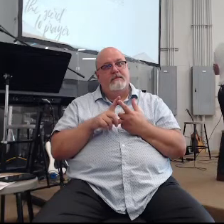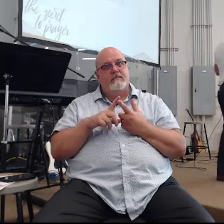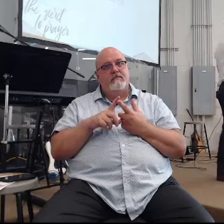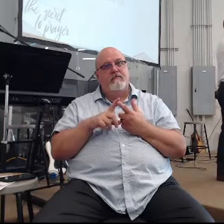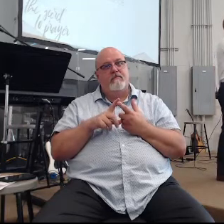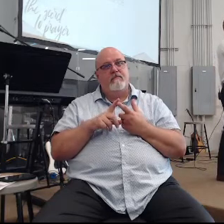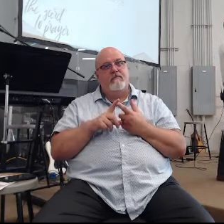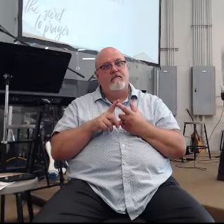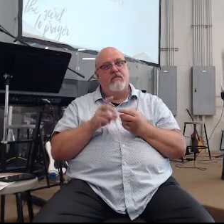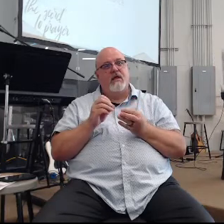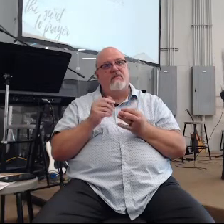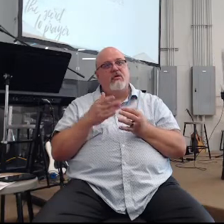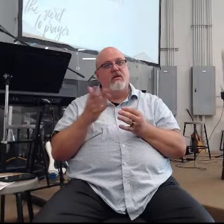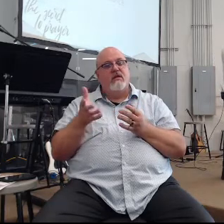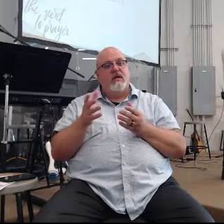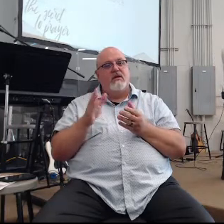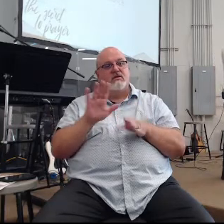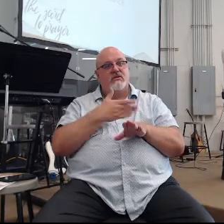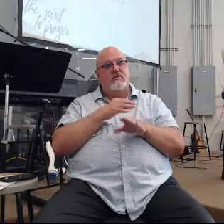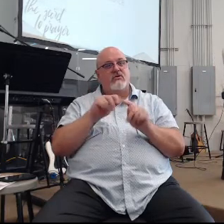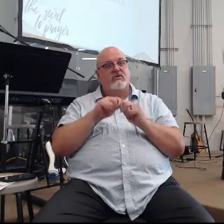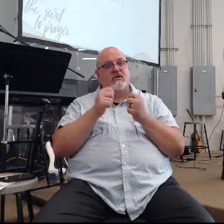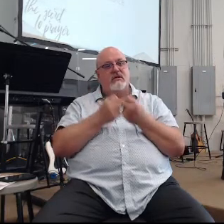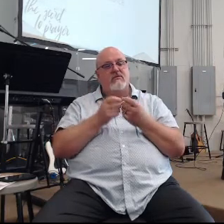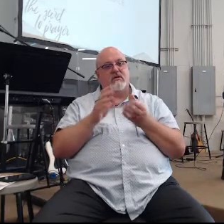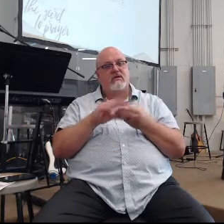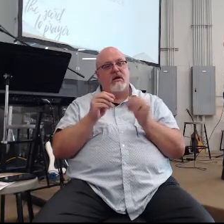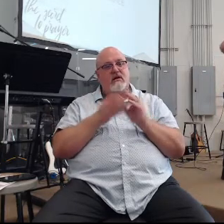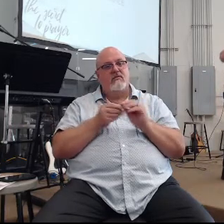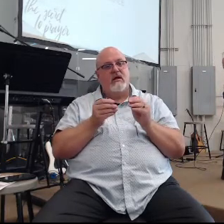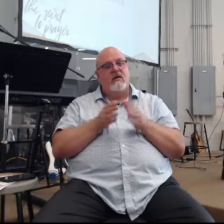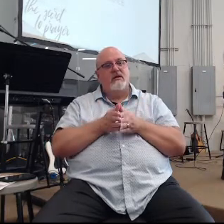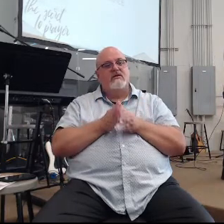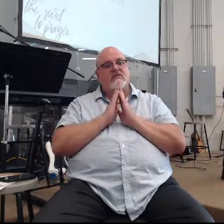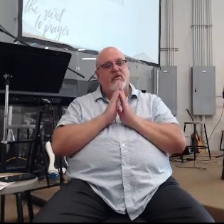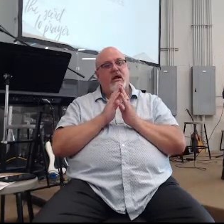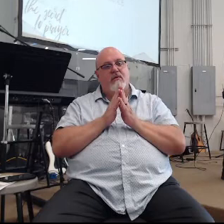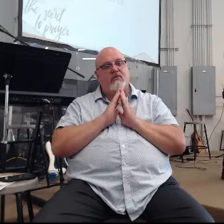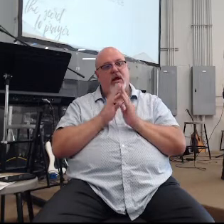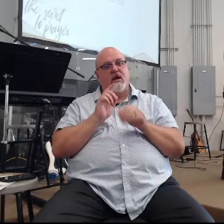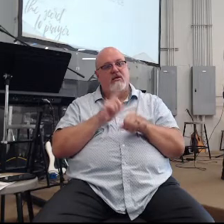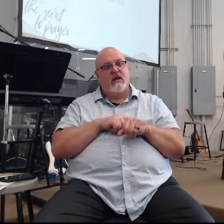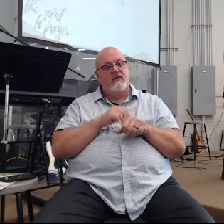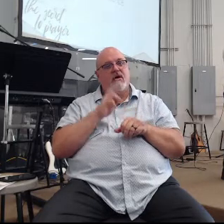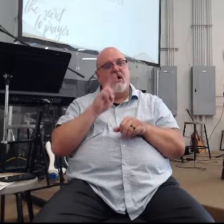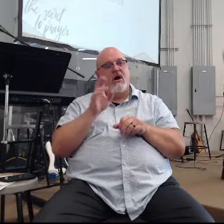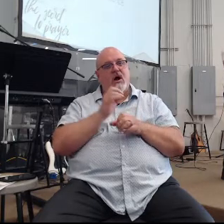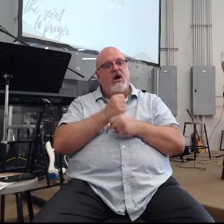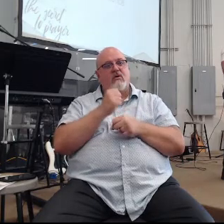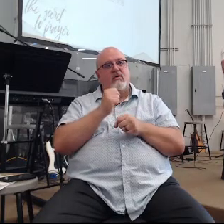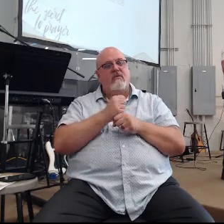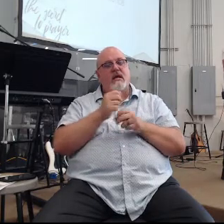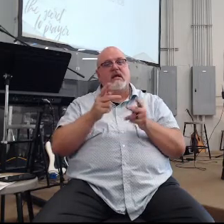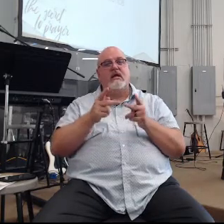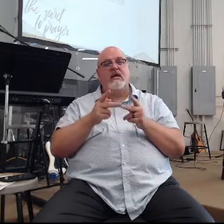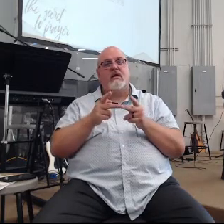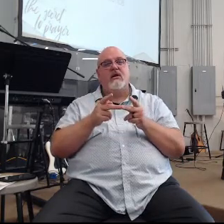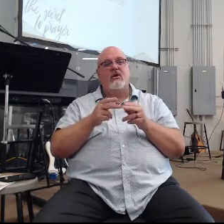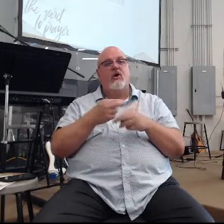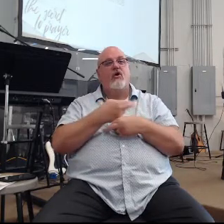like some of the stuff the music team was talking about and what was even prayed during the prayer time it was are we making space